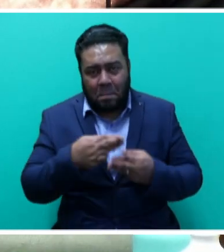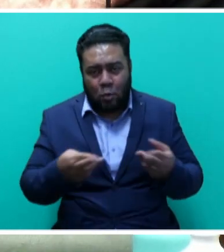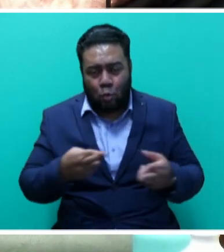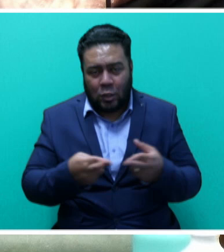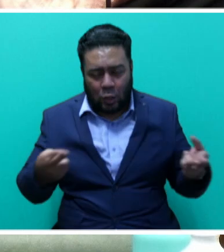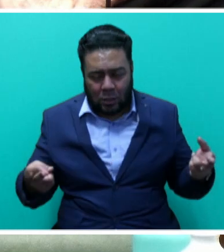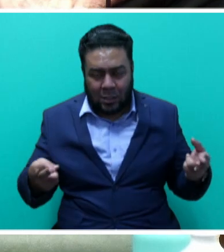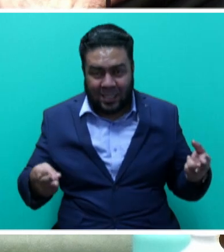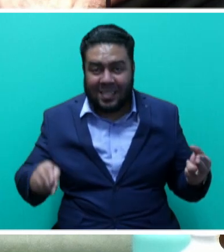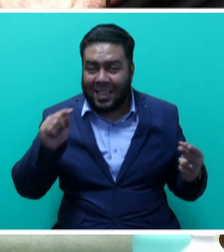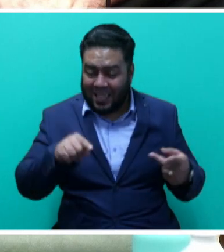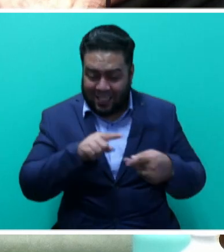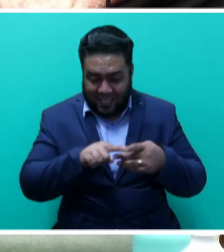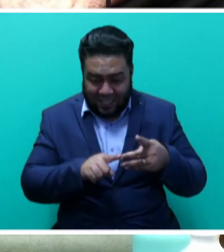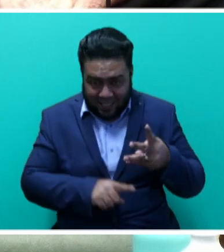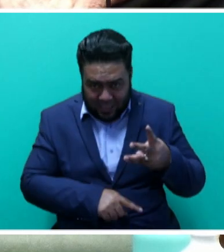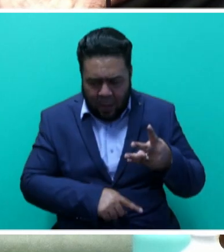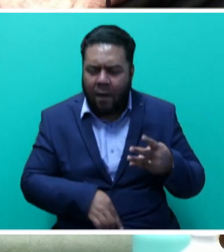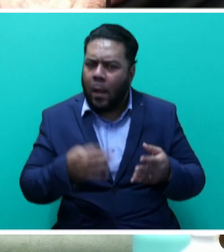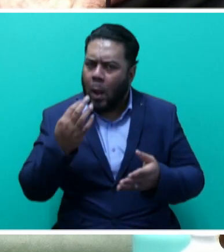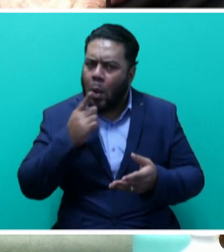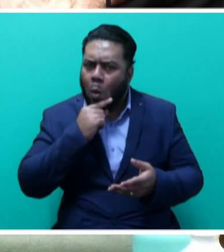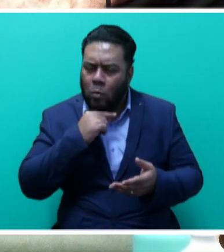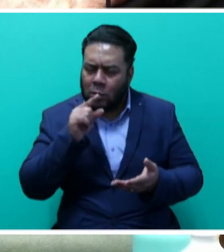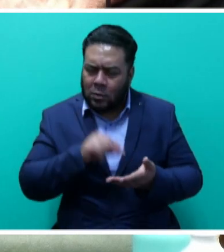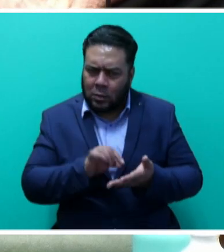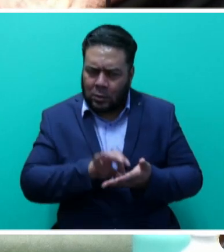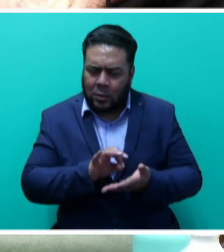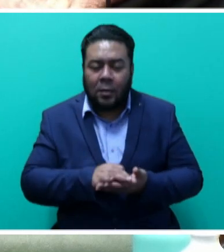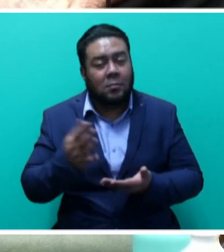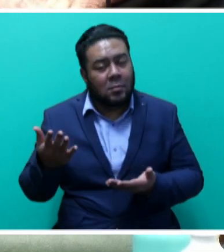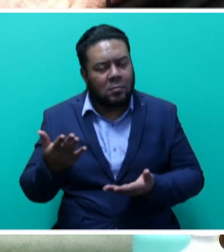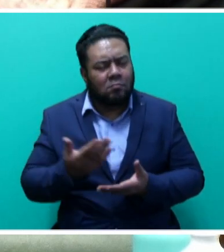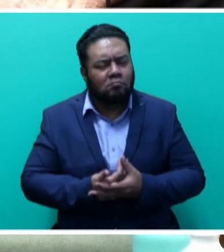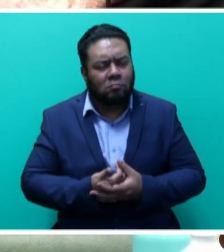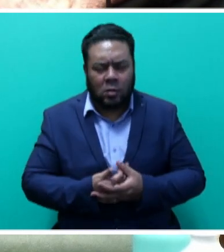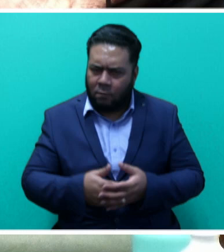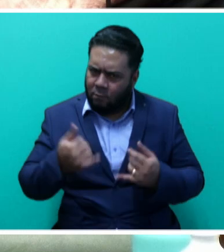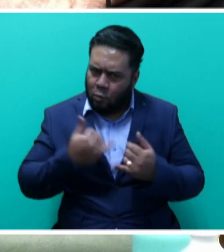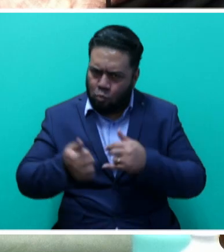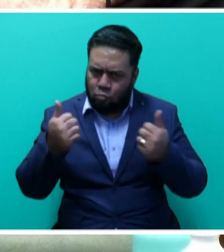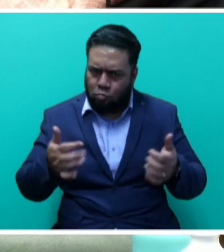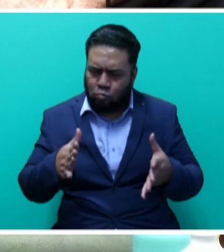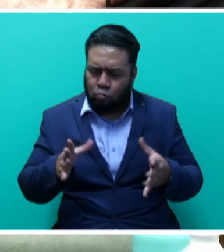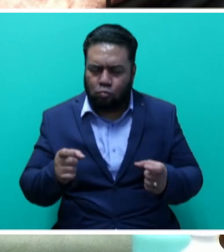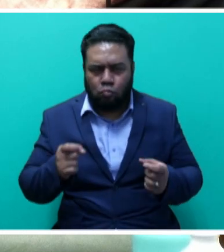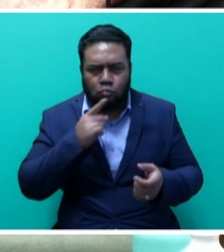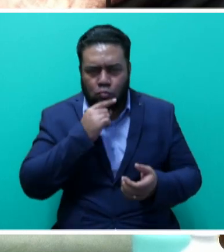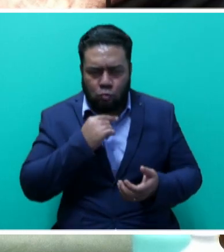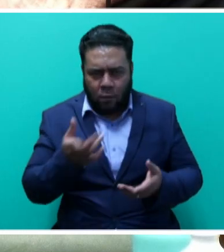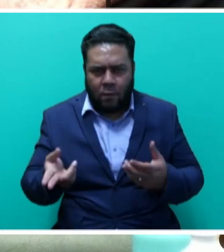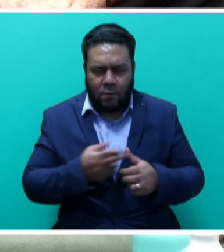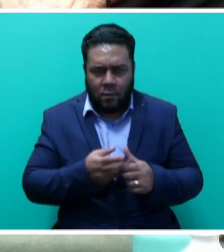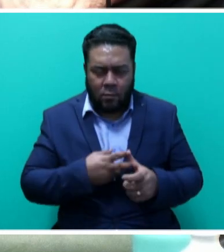So this standby loan facility, Mr. Speaker says, is a very concessional loan, with some of the most favourable terms